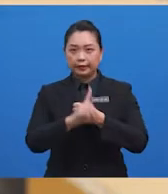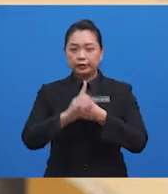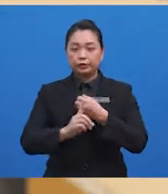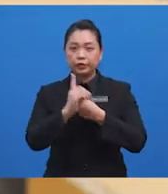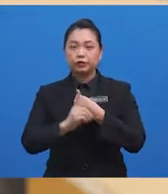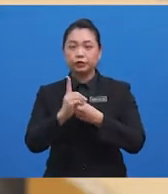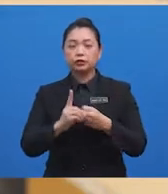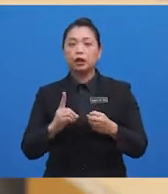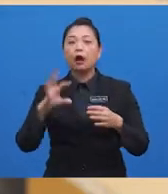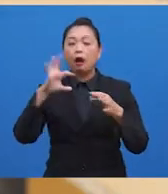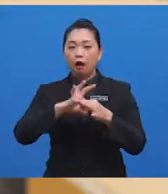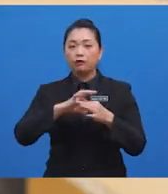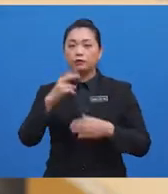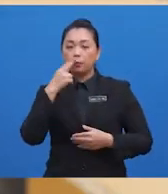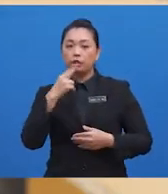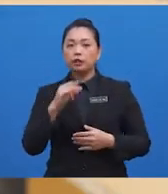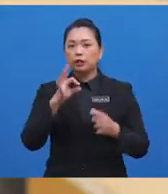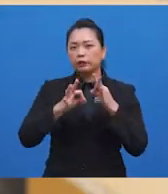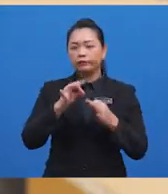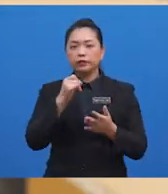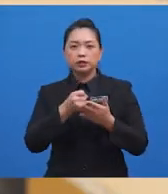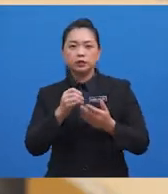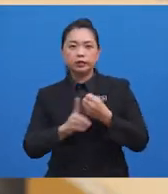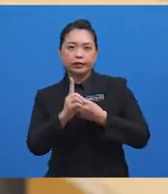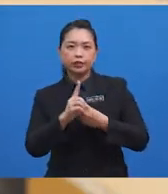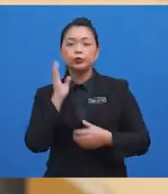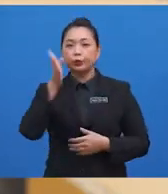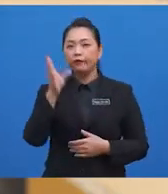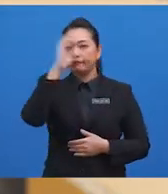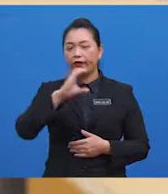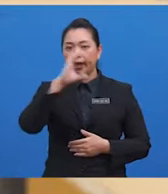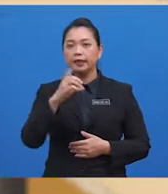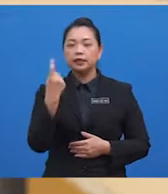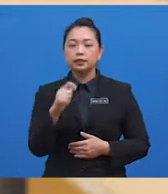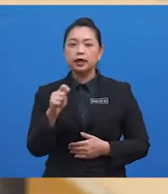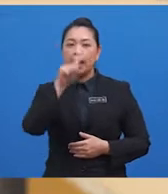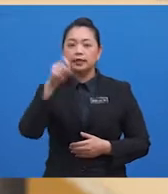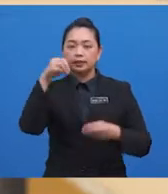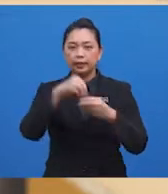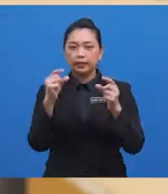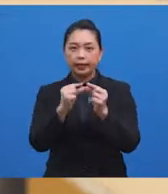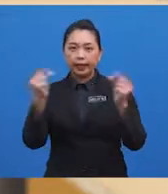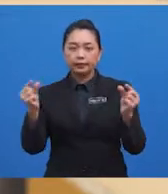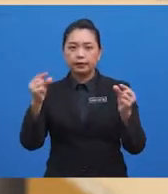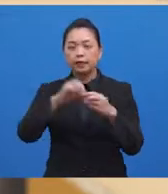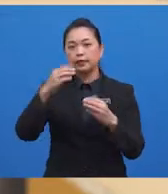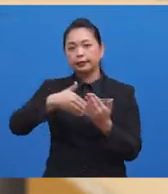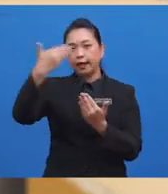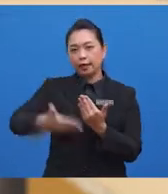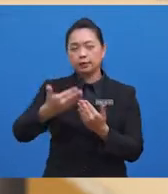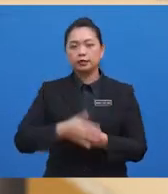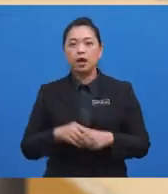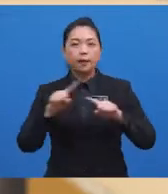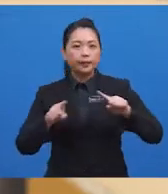of vaping or is it more dangerous than smoking? You will find the answers for the gaps in this text in our next segment,